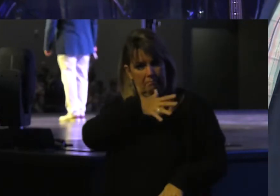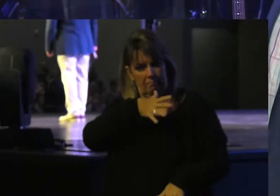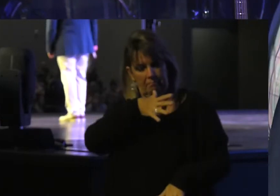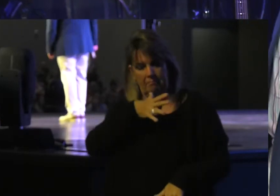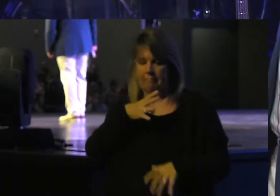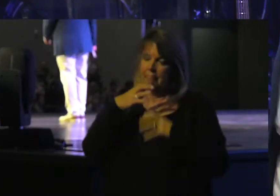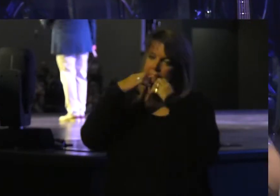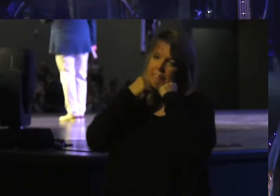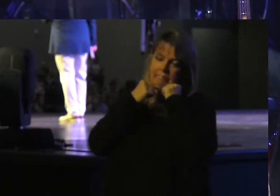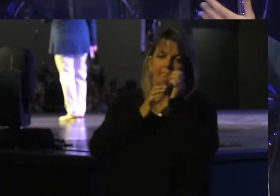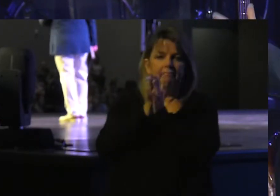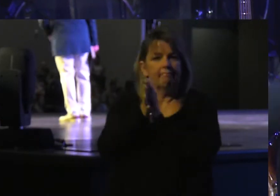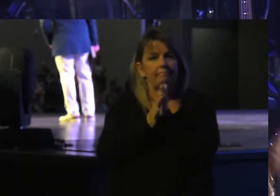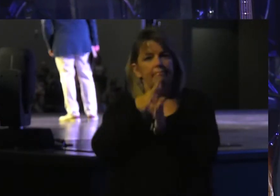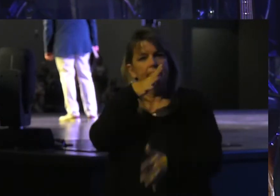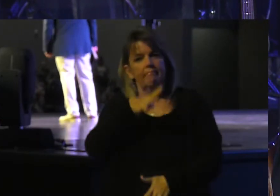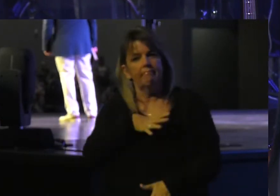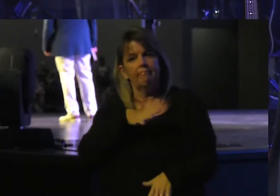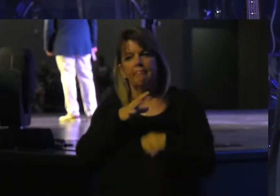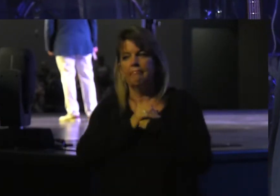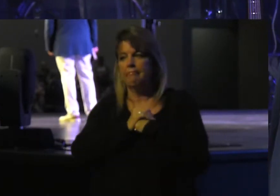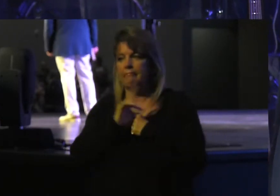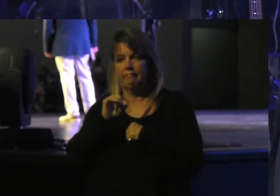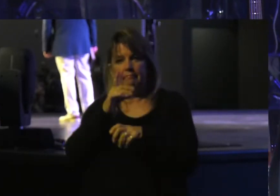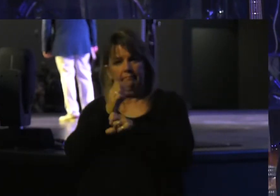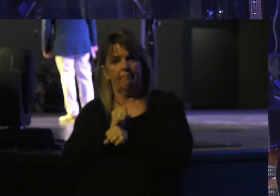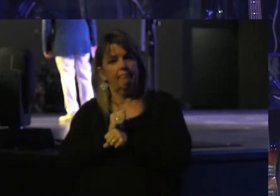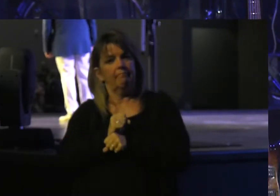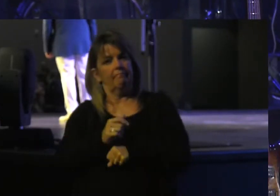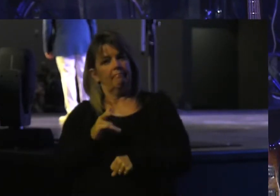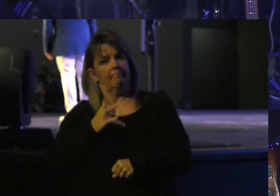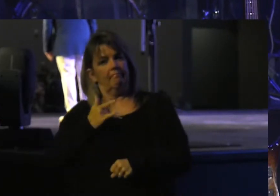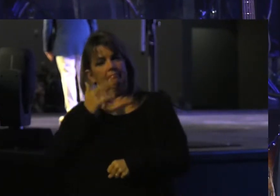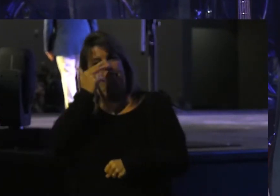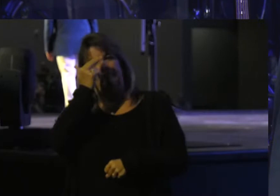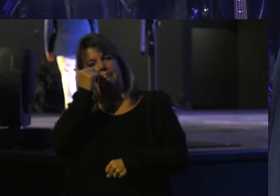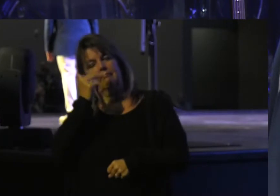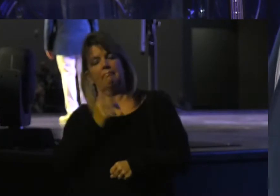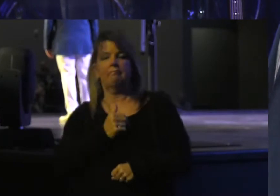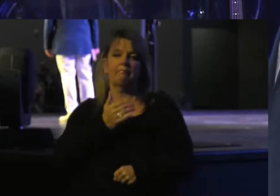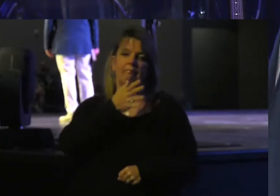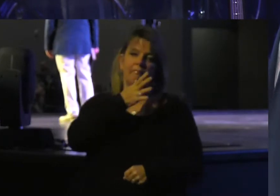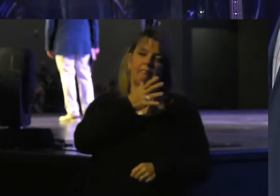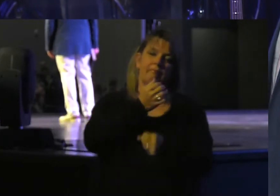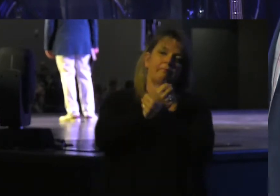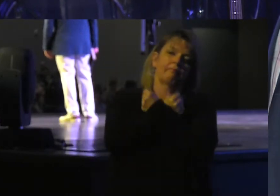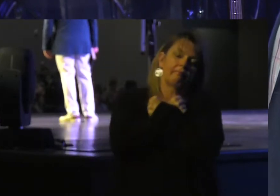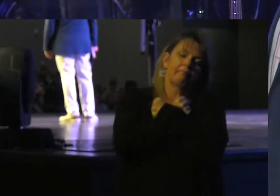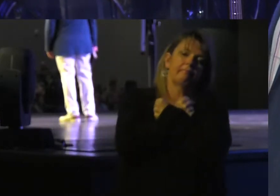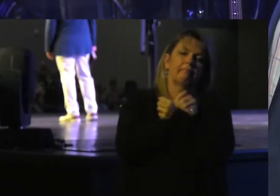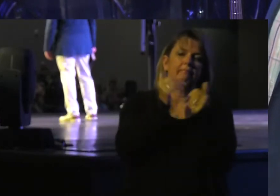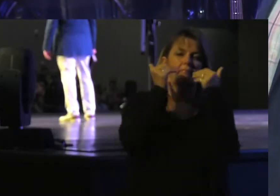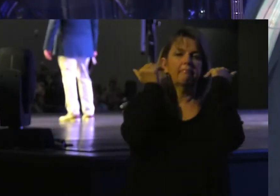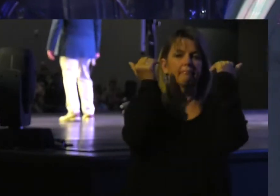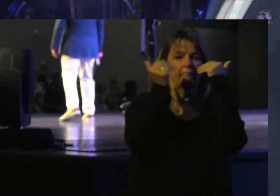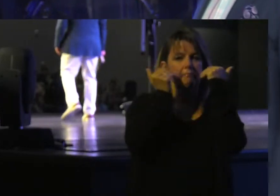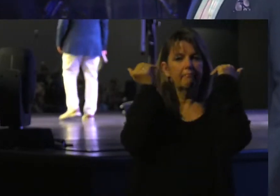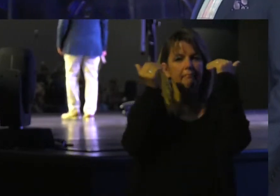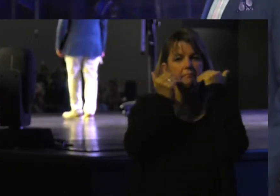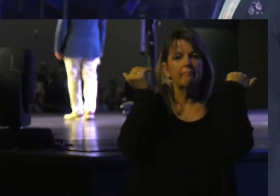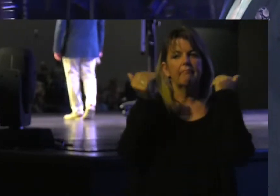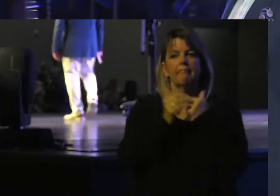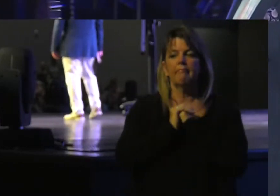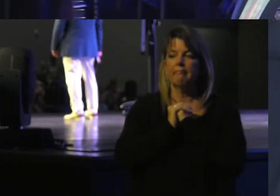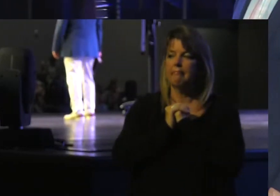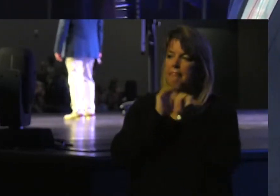passionate woman. She's where I get my sense of humor. She loves to laugh. She has an incredible